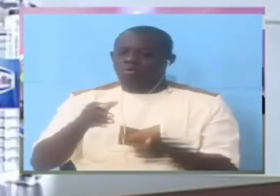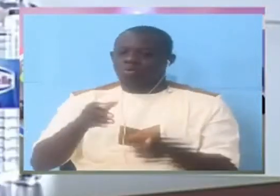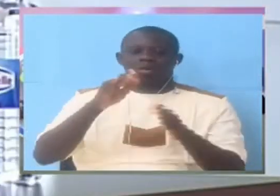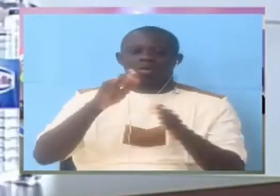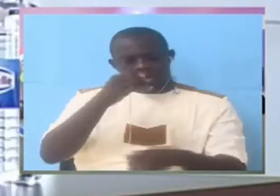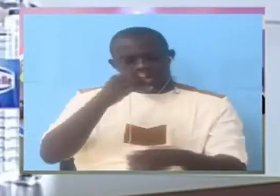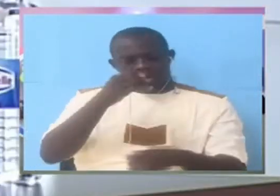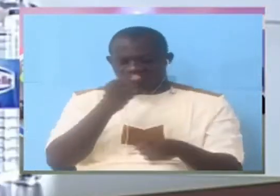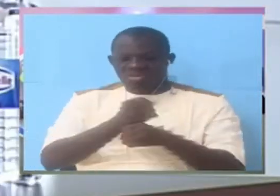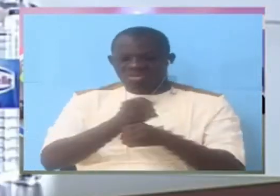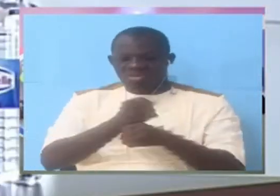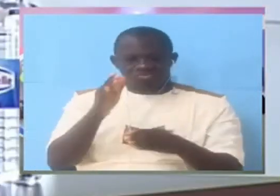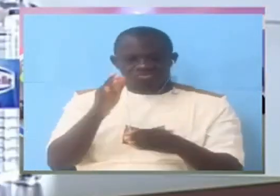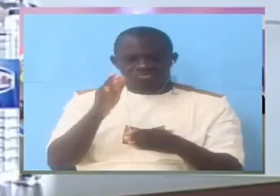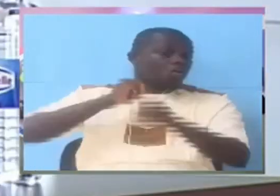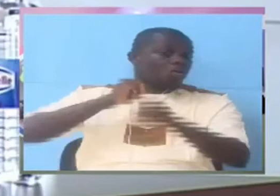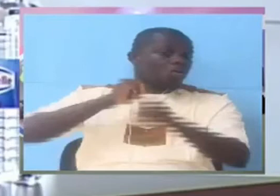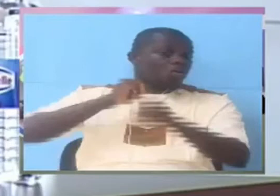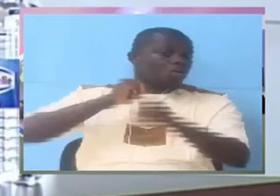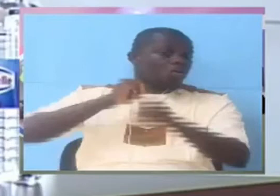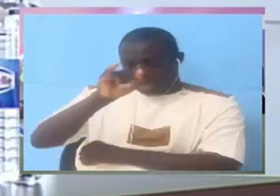that was the culture at the nia